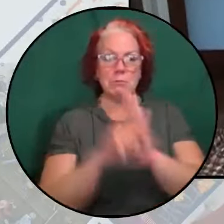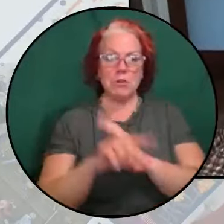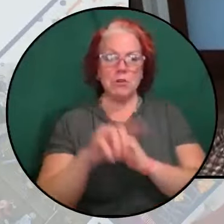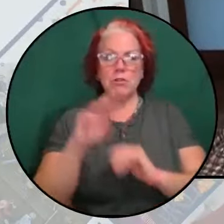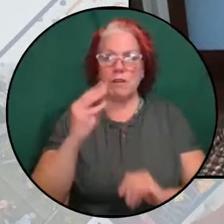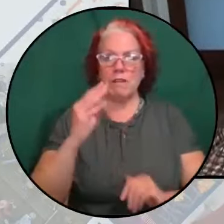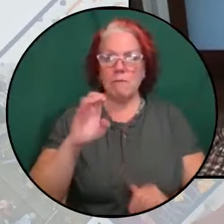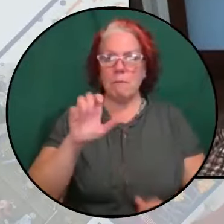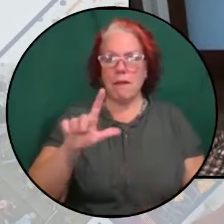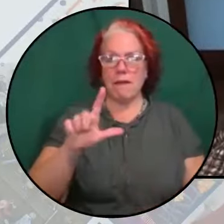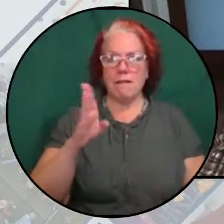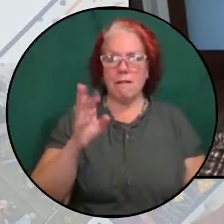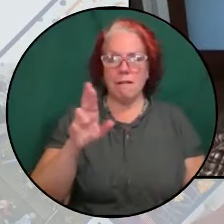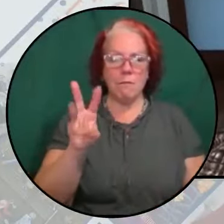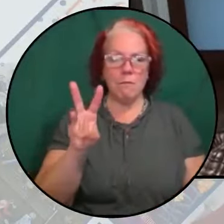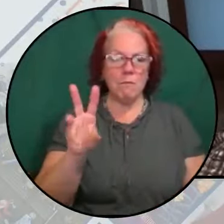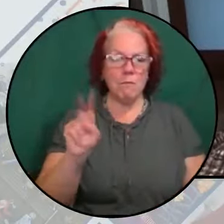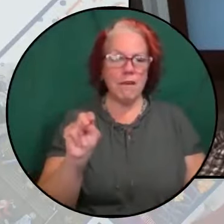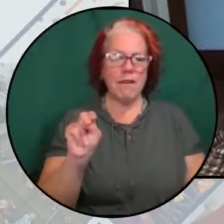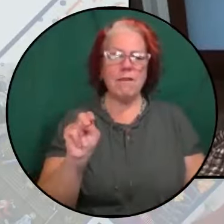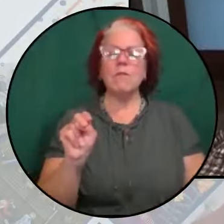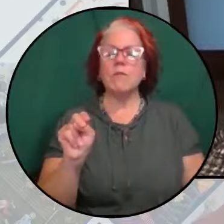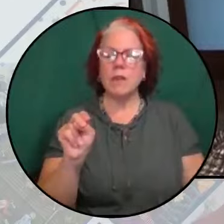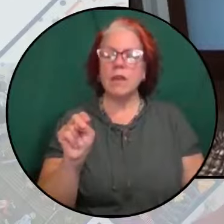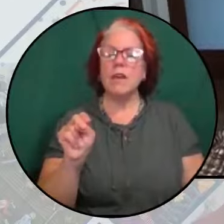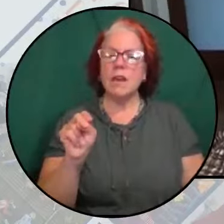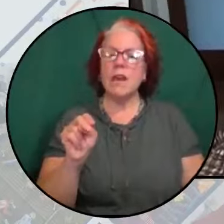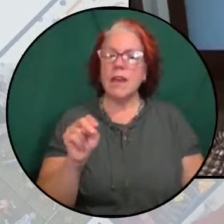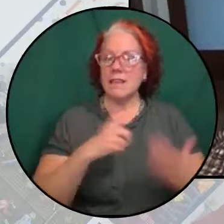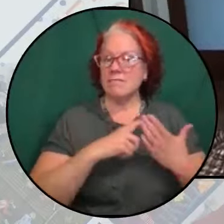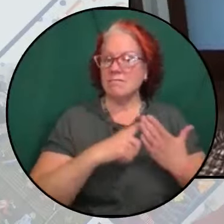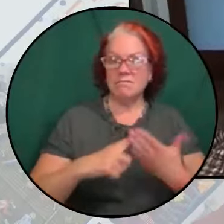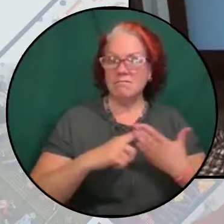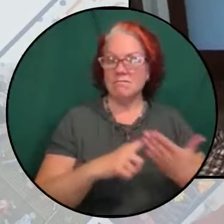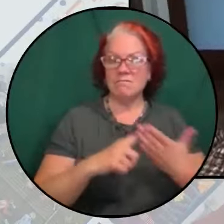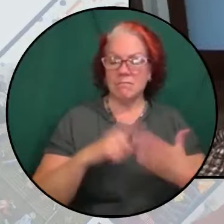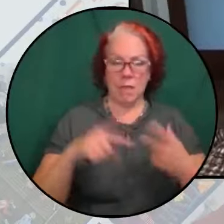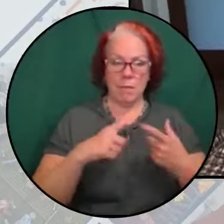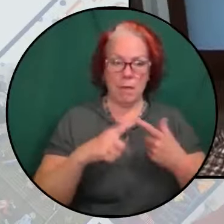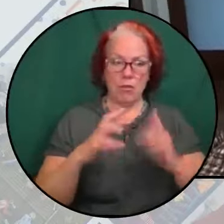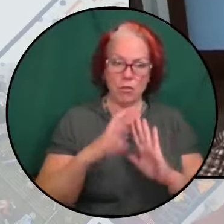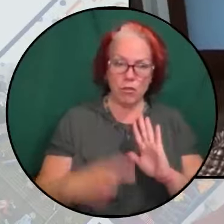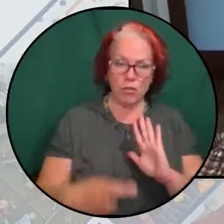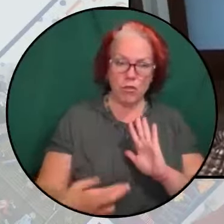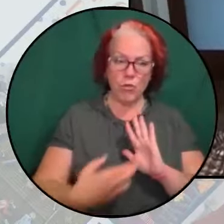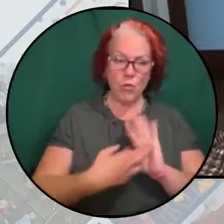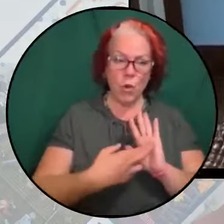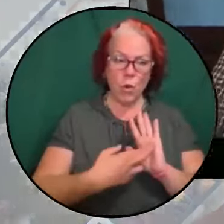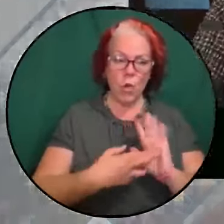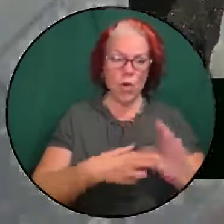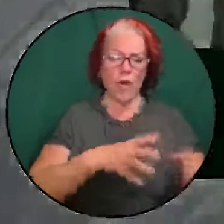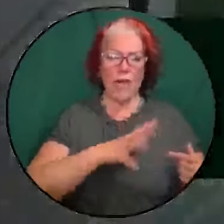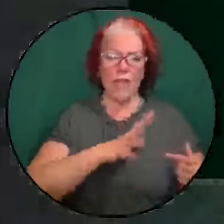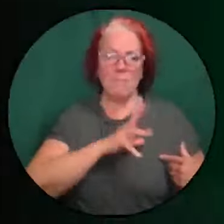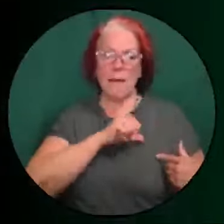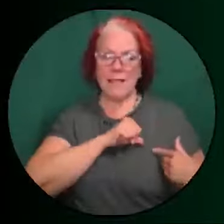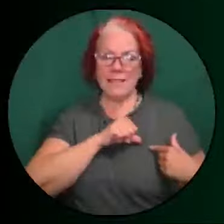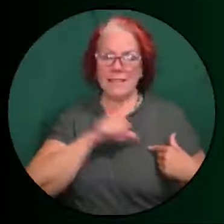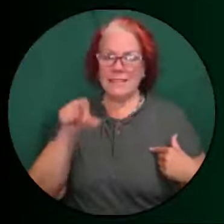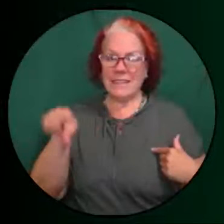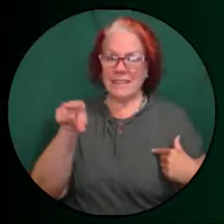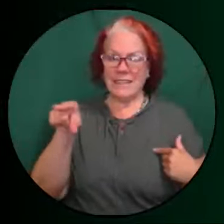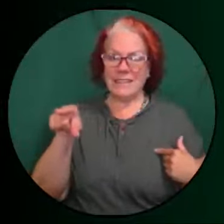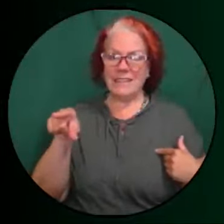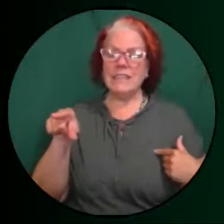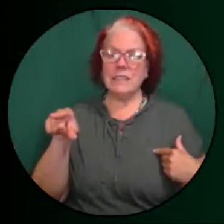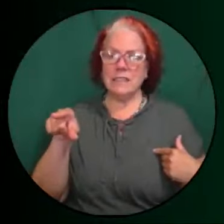Brown. These included conversations about the role Palestinians played in